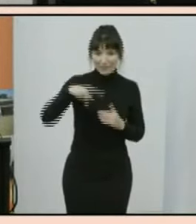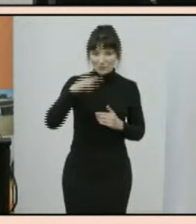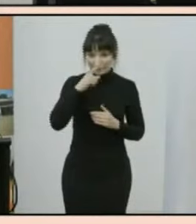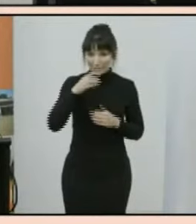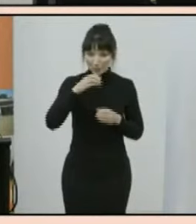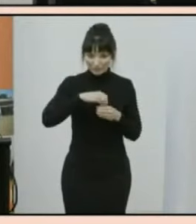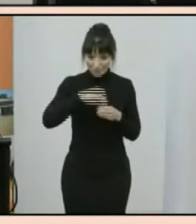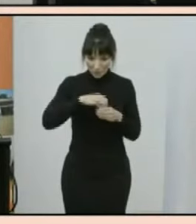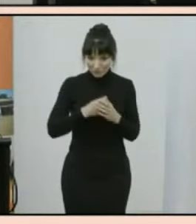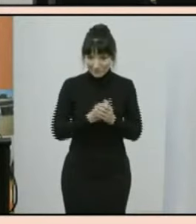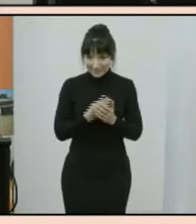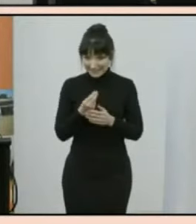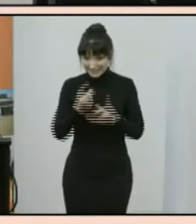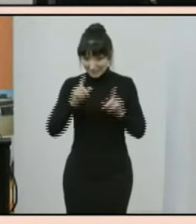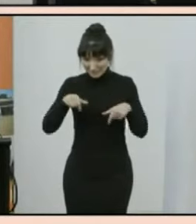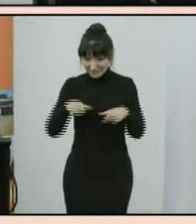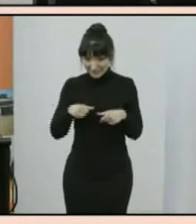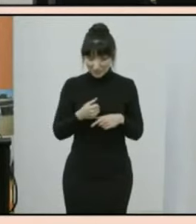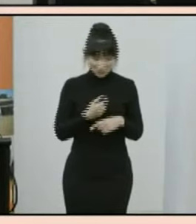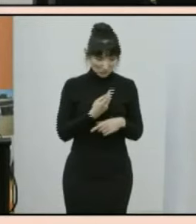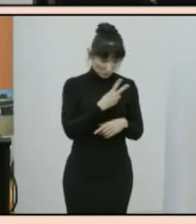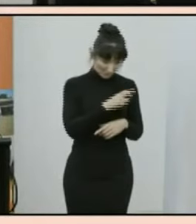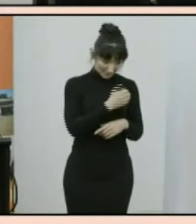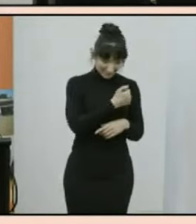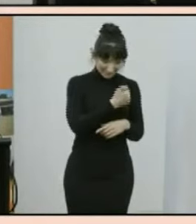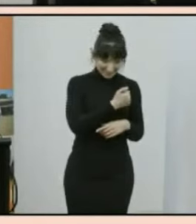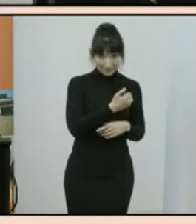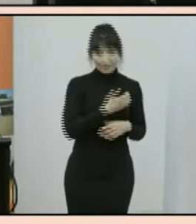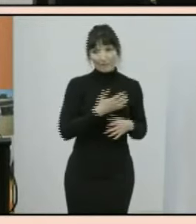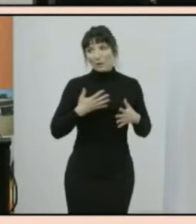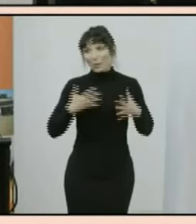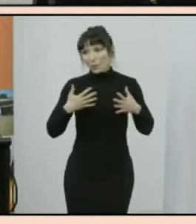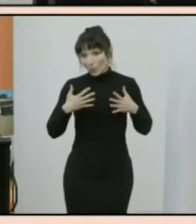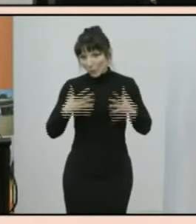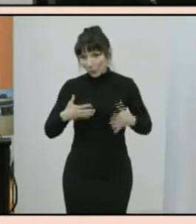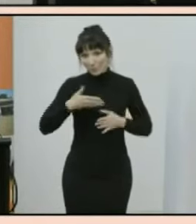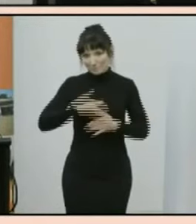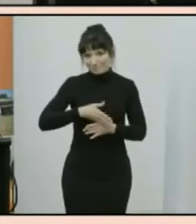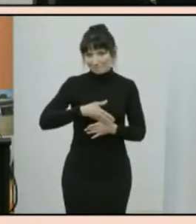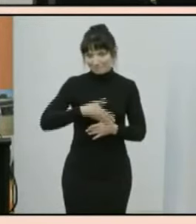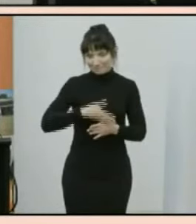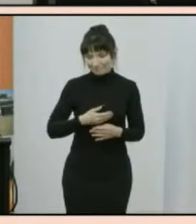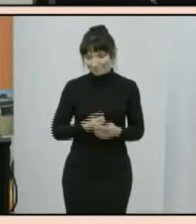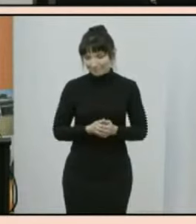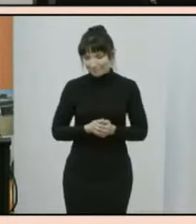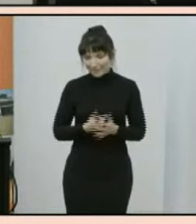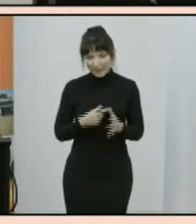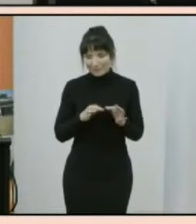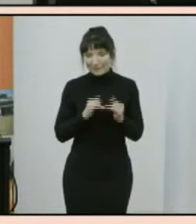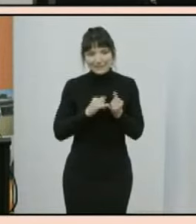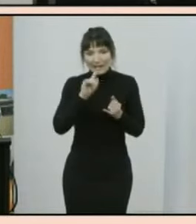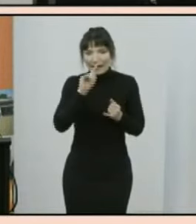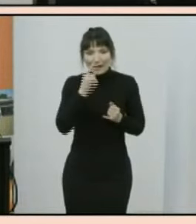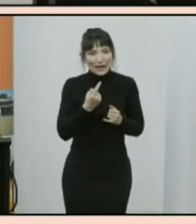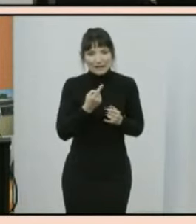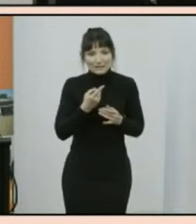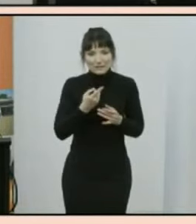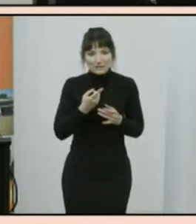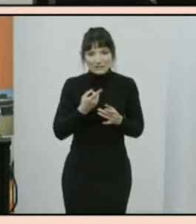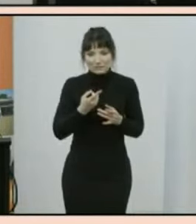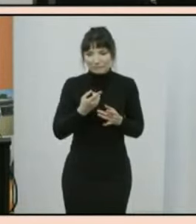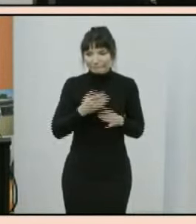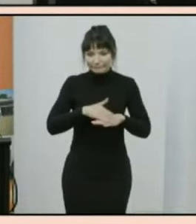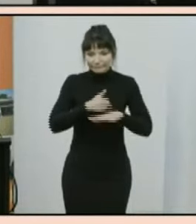starting six years ago in 2016 it's been a massive effort the abs cannot conduct the census without the support of other